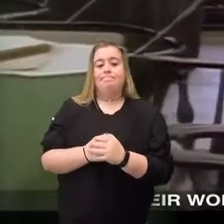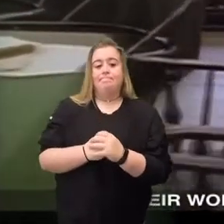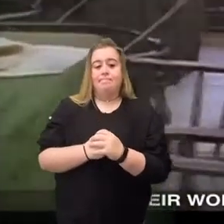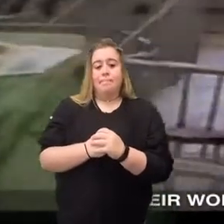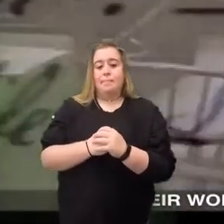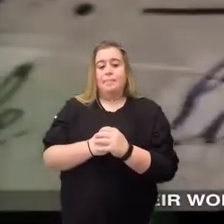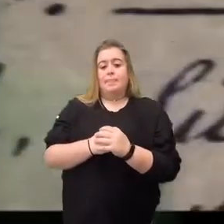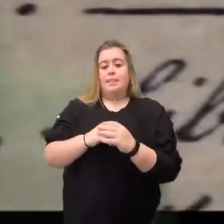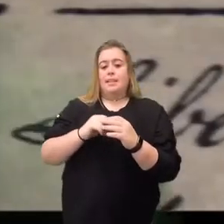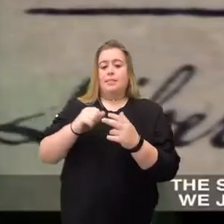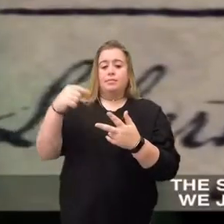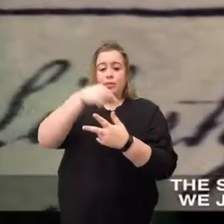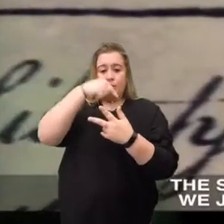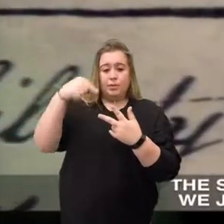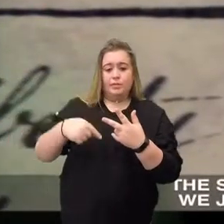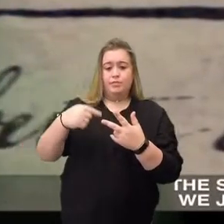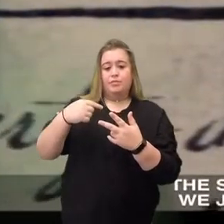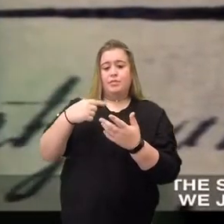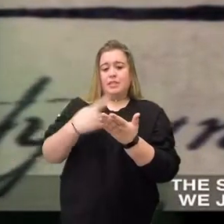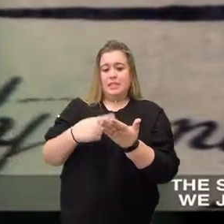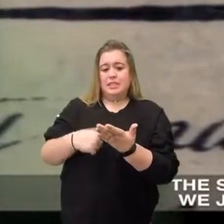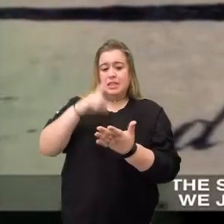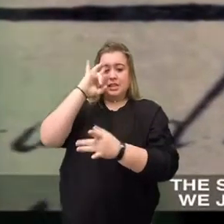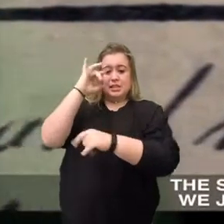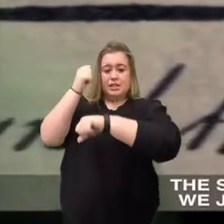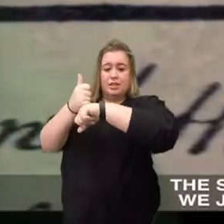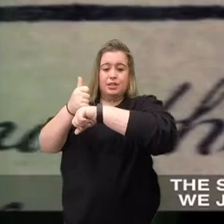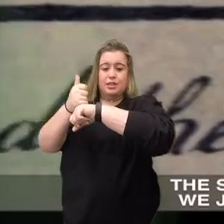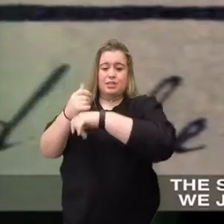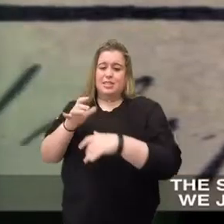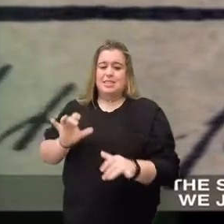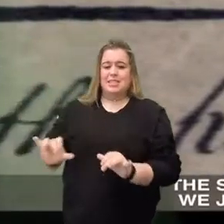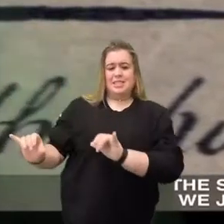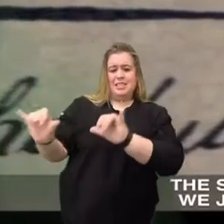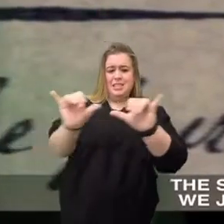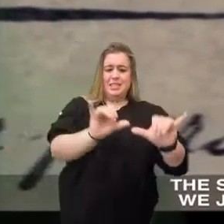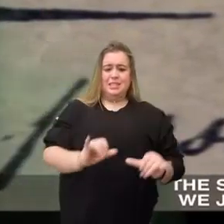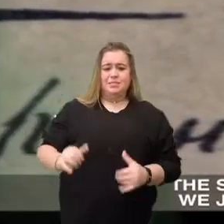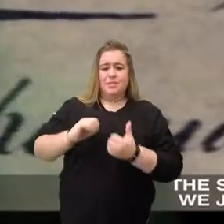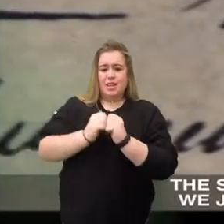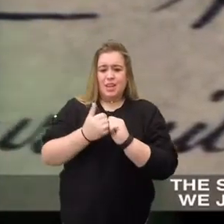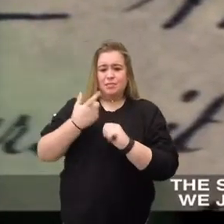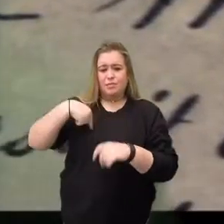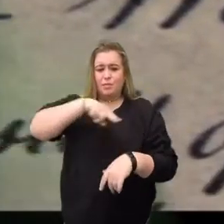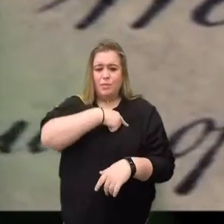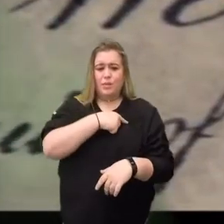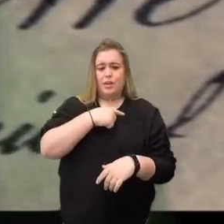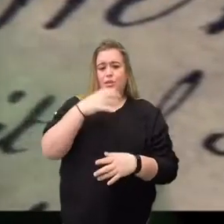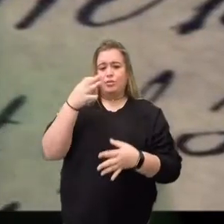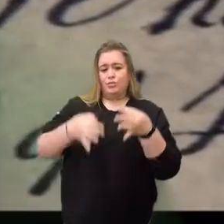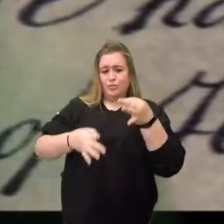Their words express the ideals, the standard by which we judge our actions.